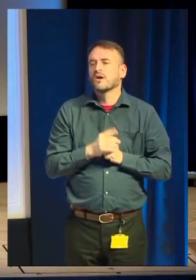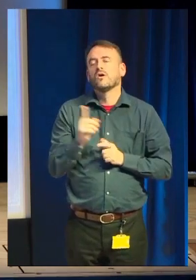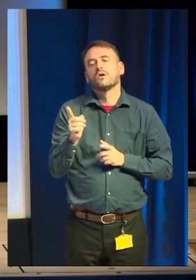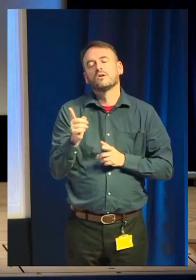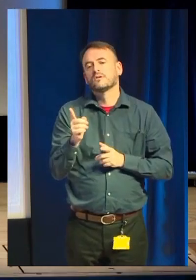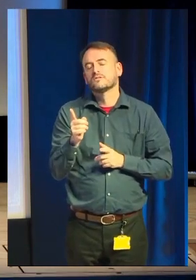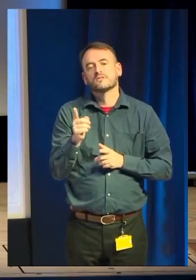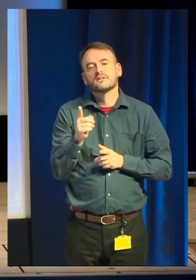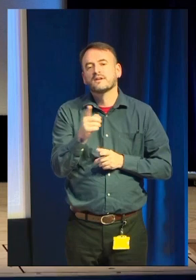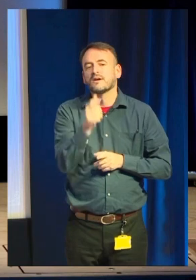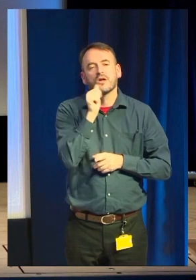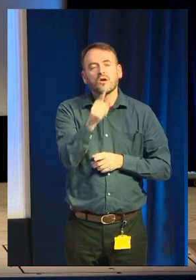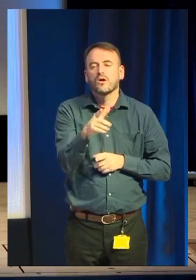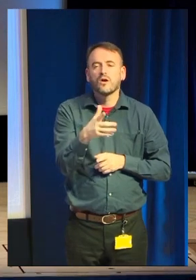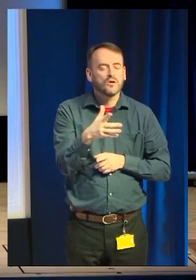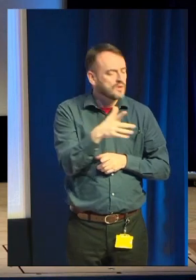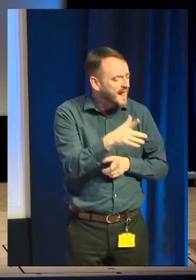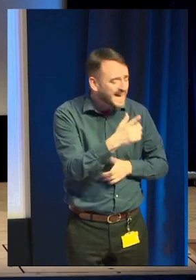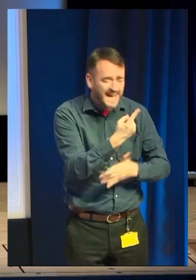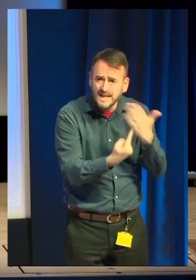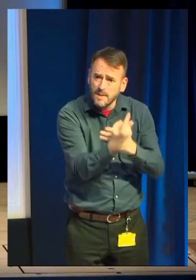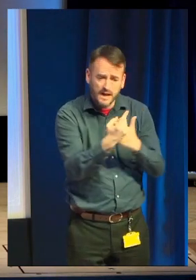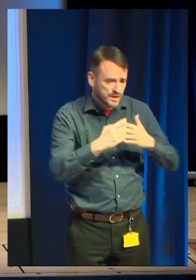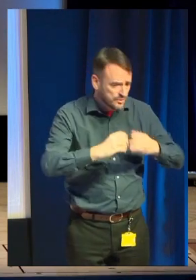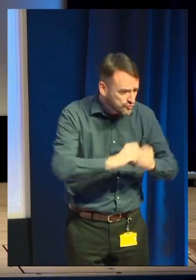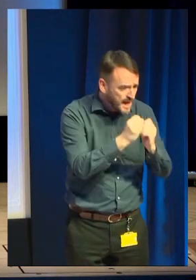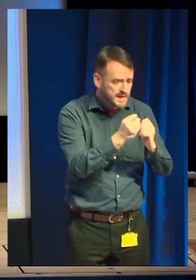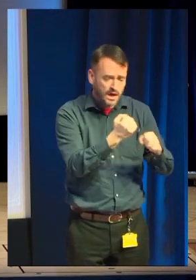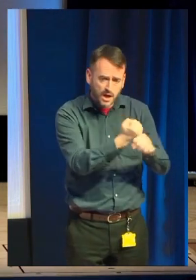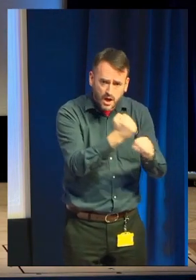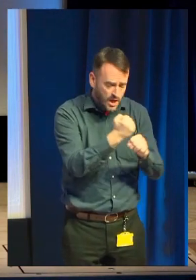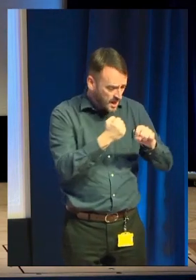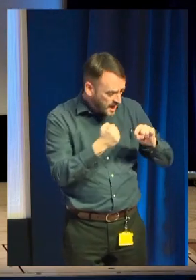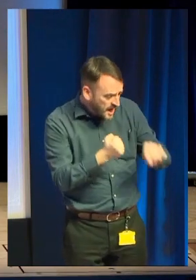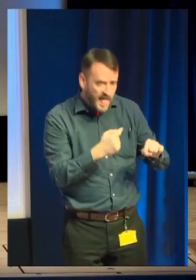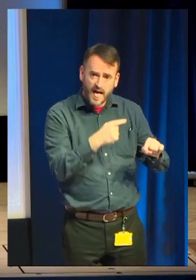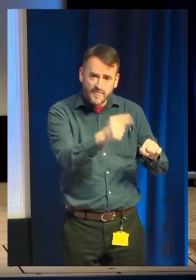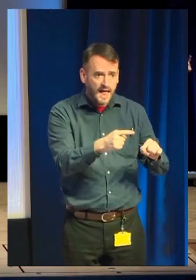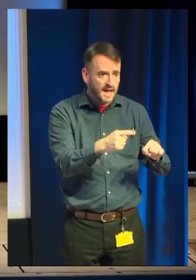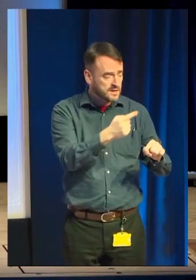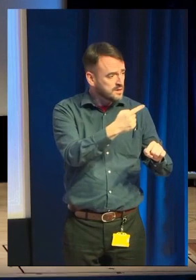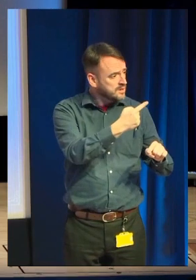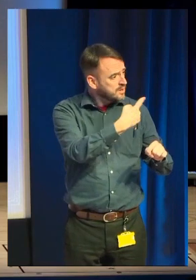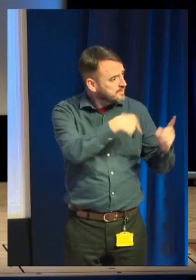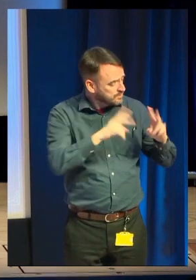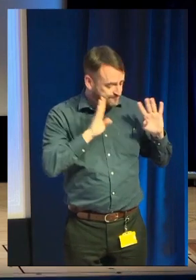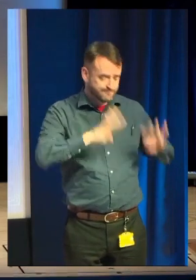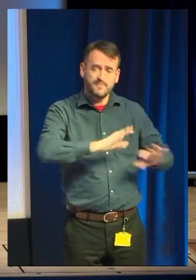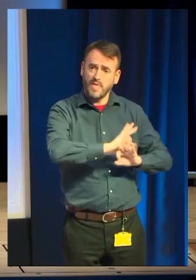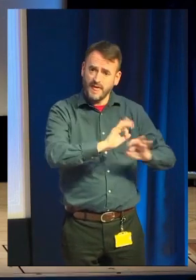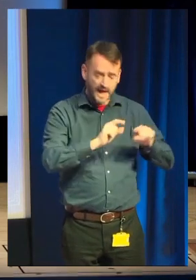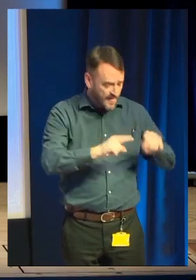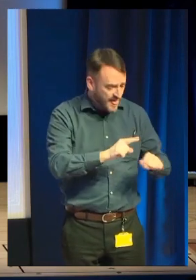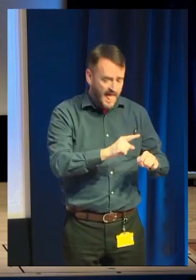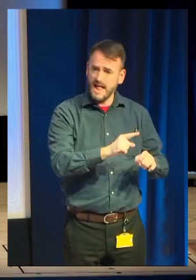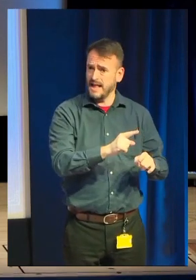their all into a game and for it to receive no attention at all and no players and to burn out and quit out. That's, I hate